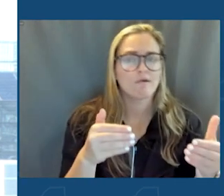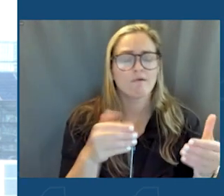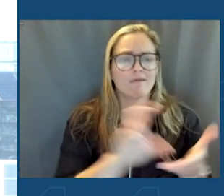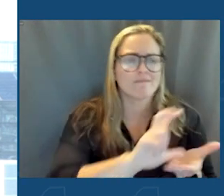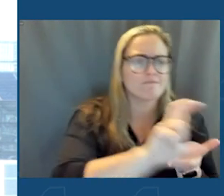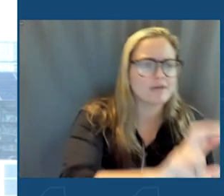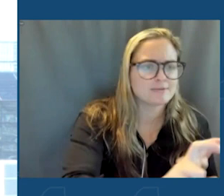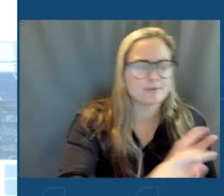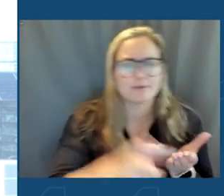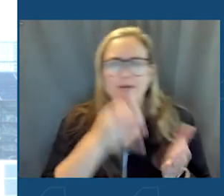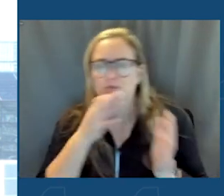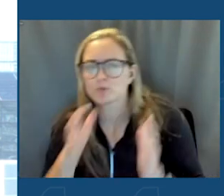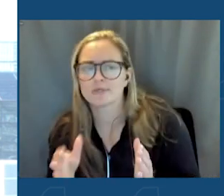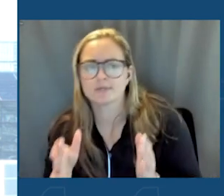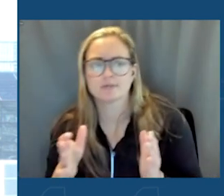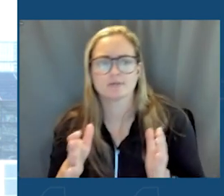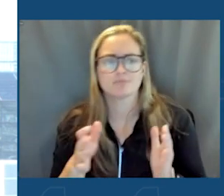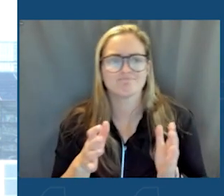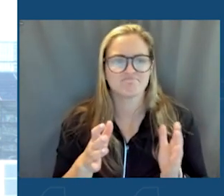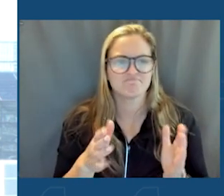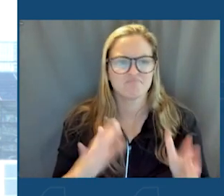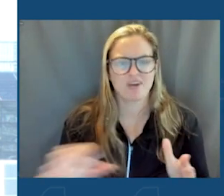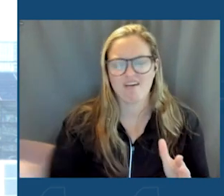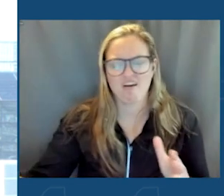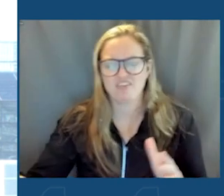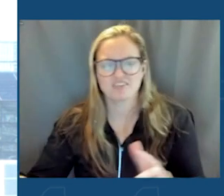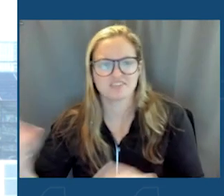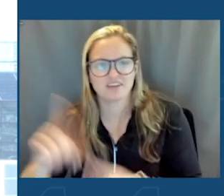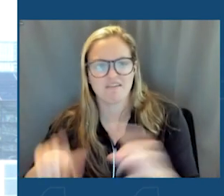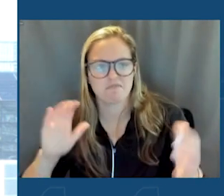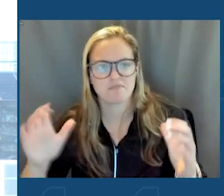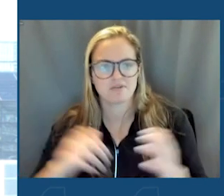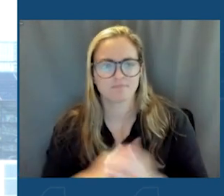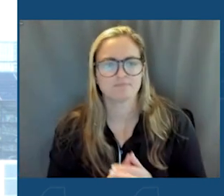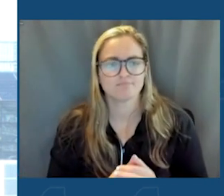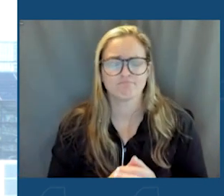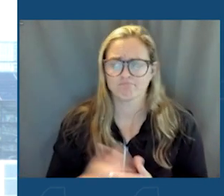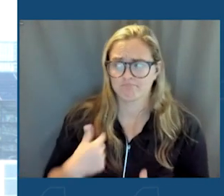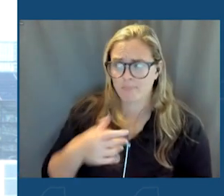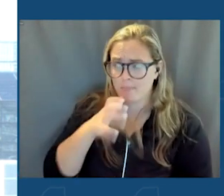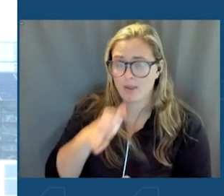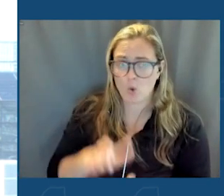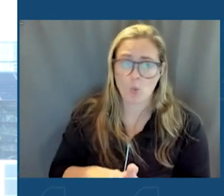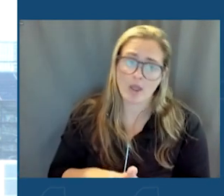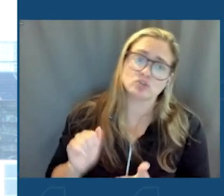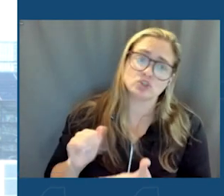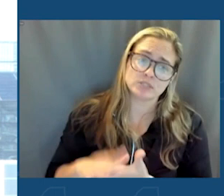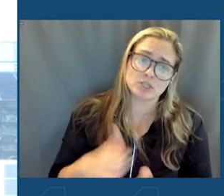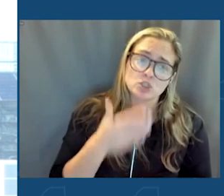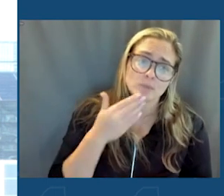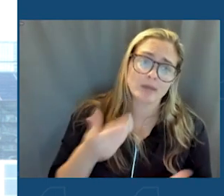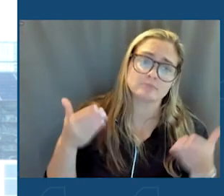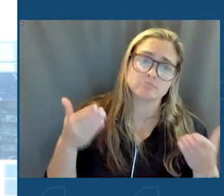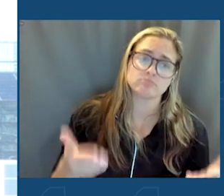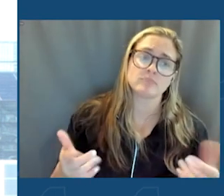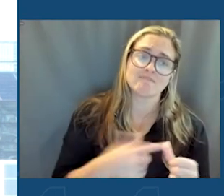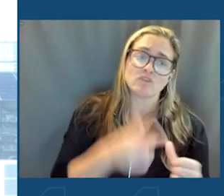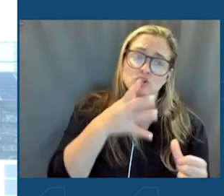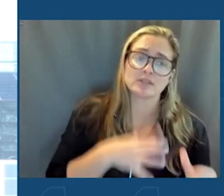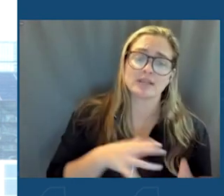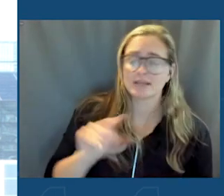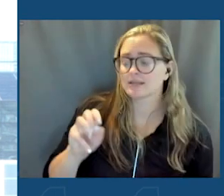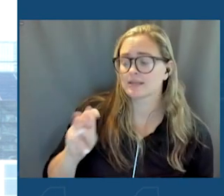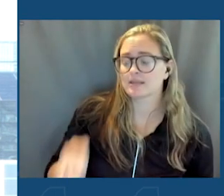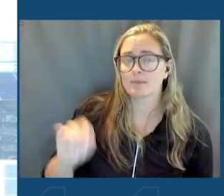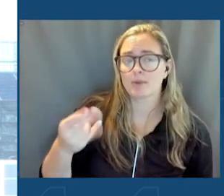in a way that no one else is. I asked my wife, who sends her best regards, First Lady Tammy Murphy, who,